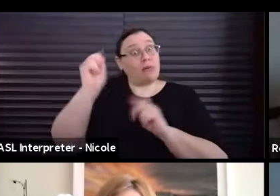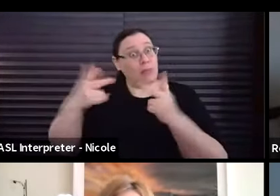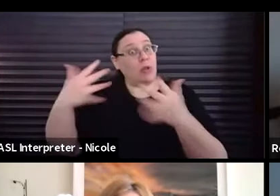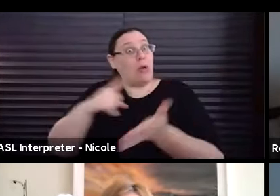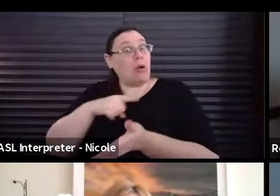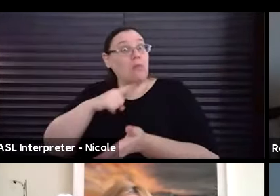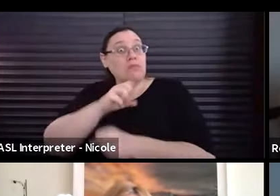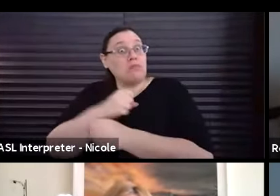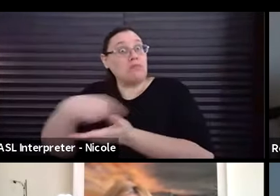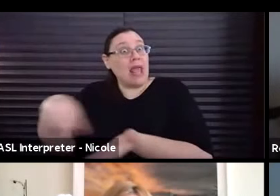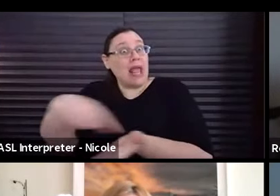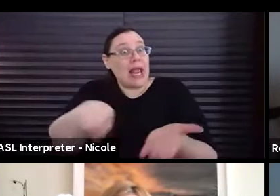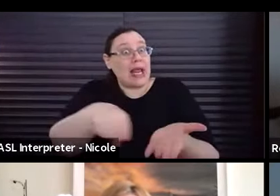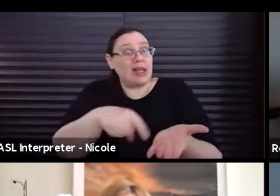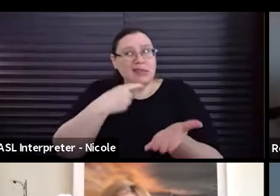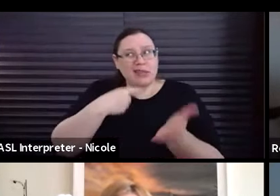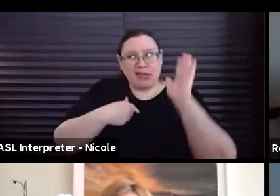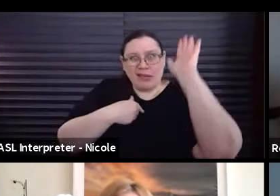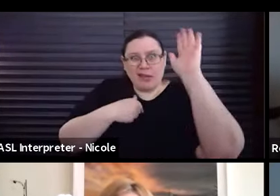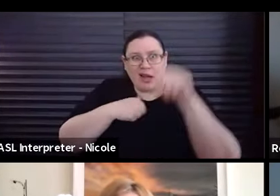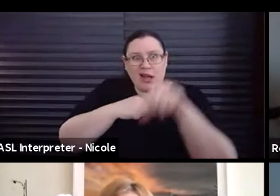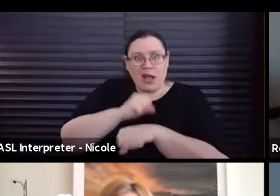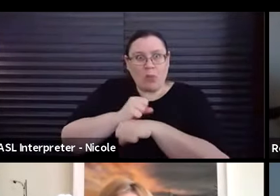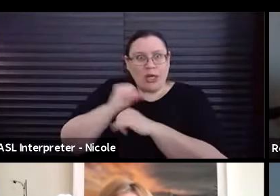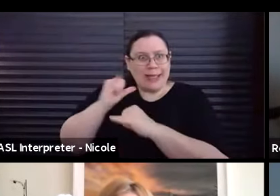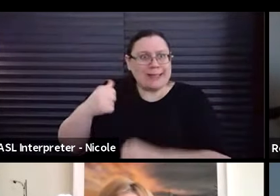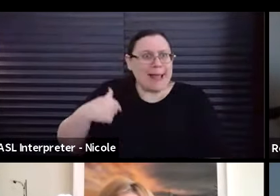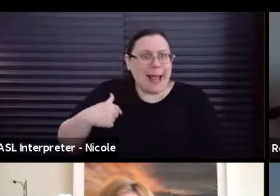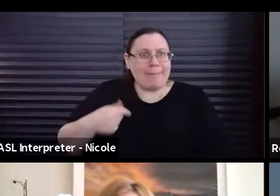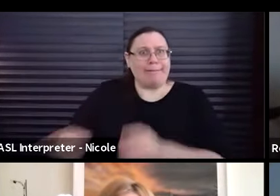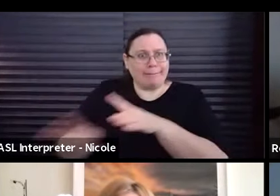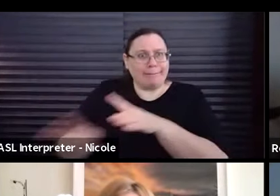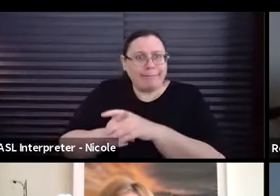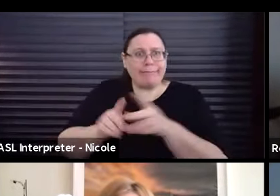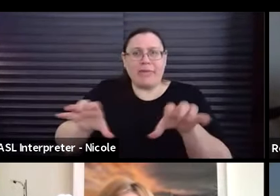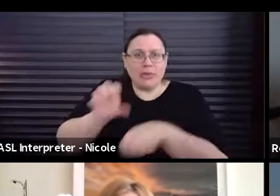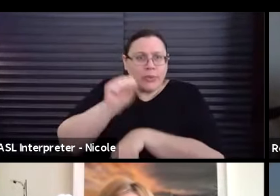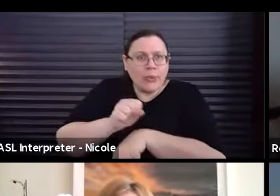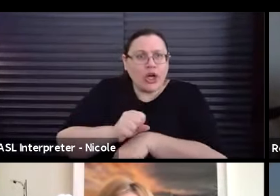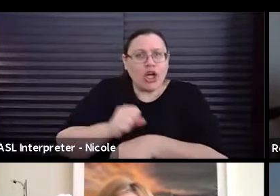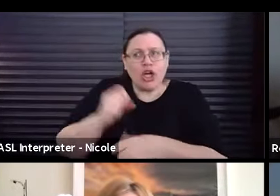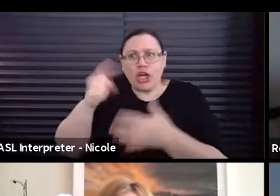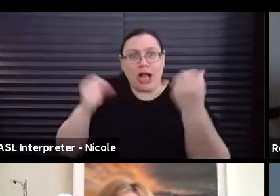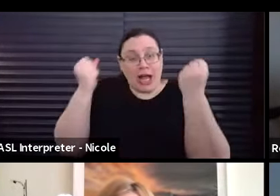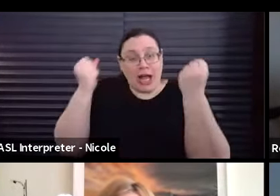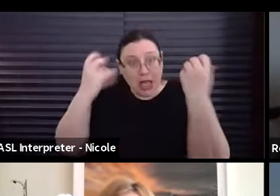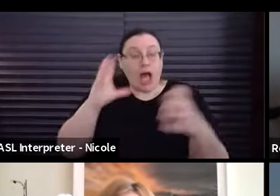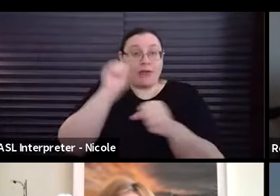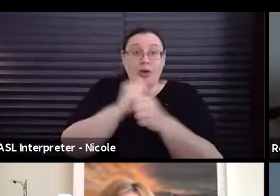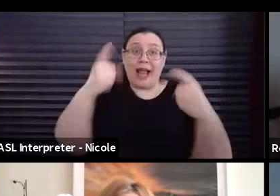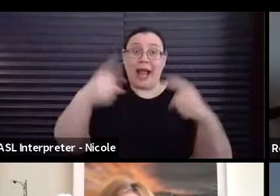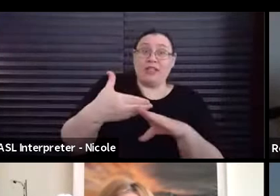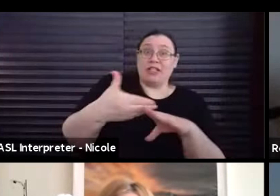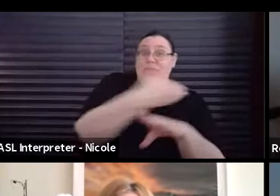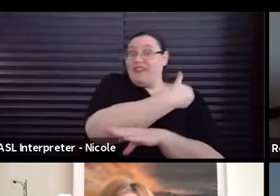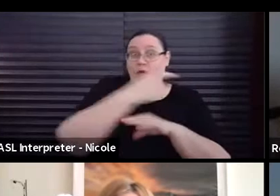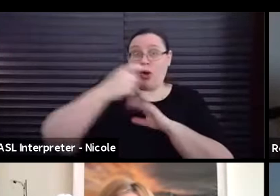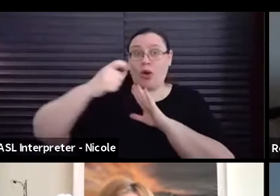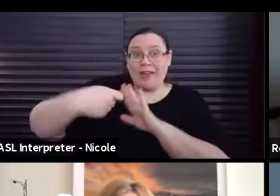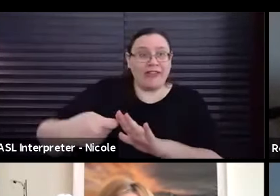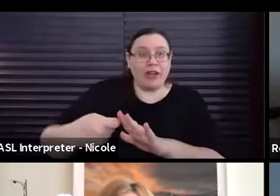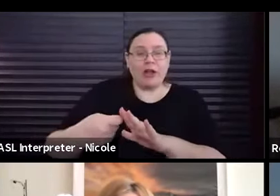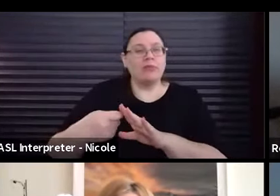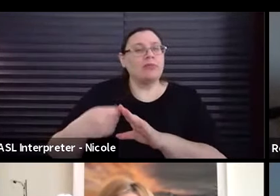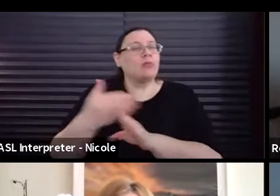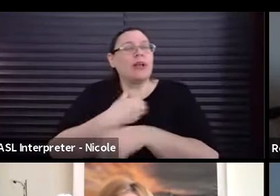know, I'm putting in the work, like, you know, I, I show up, I do the work, but there's a lot of work that happens ahead of time. Just like, you know, pre-production